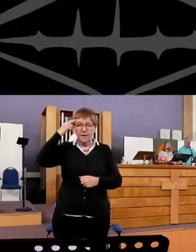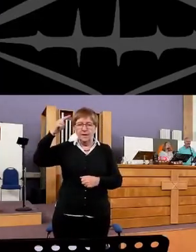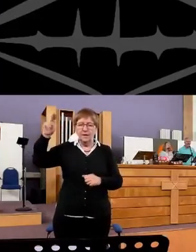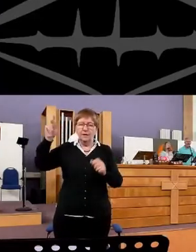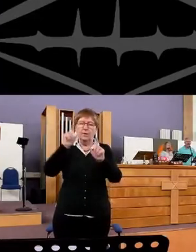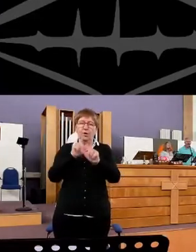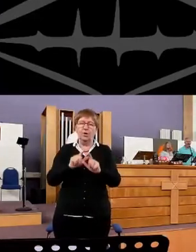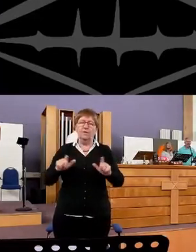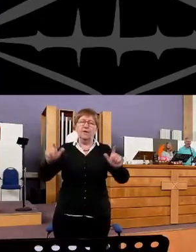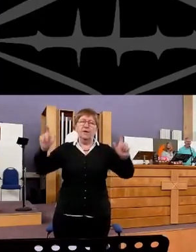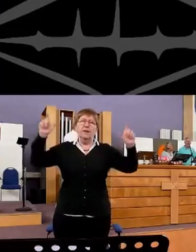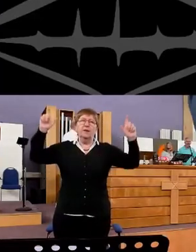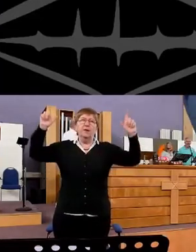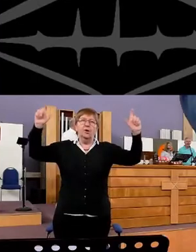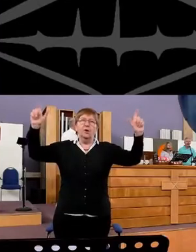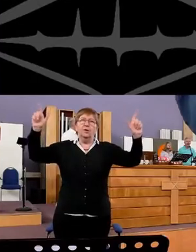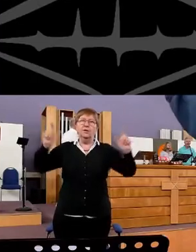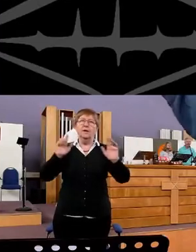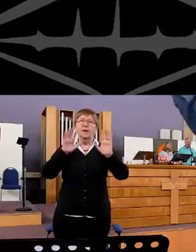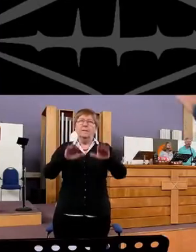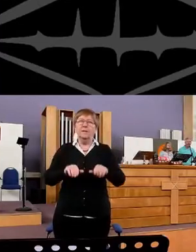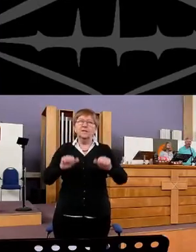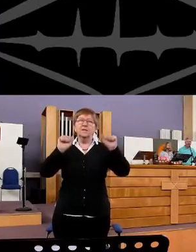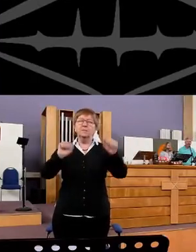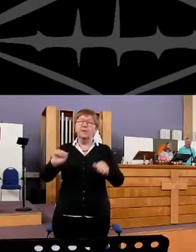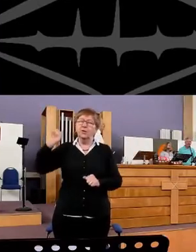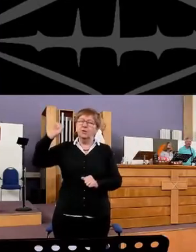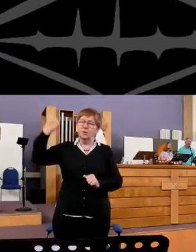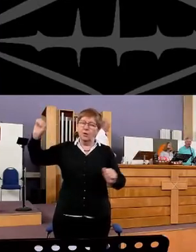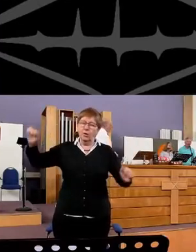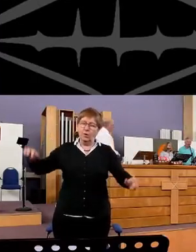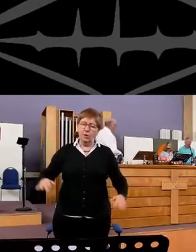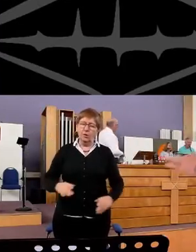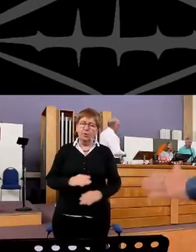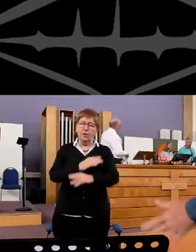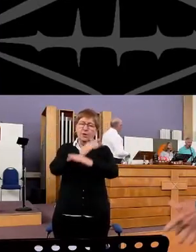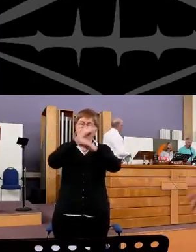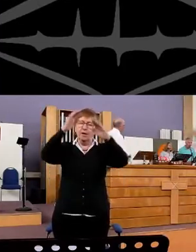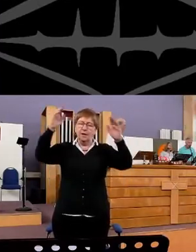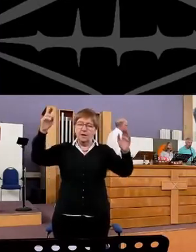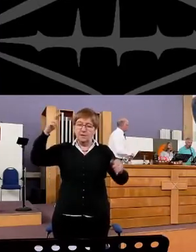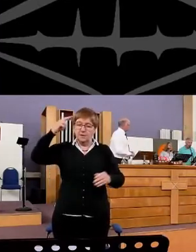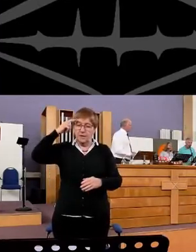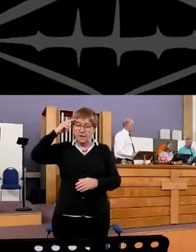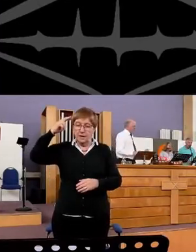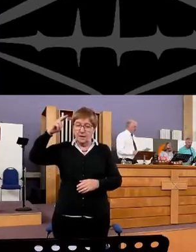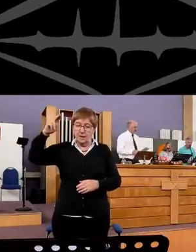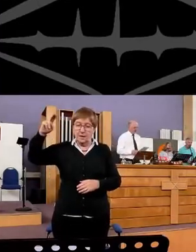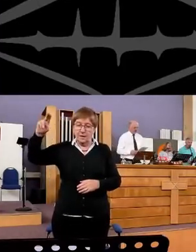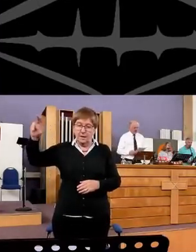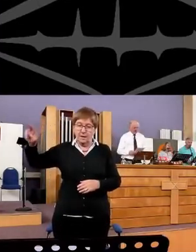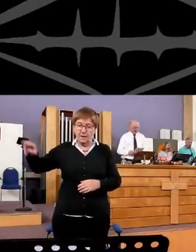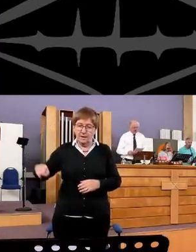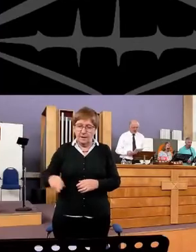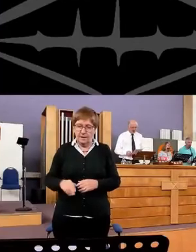name of the Lord Blessed be your glorious name